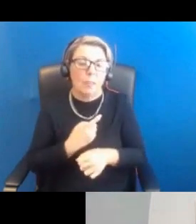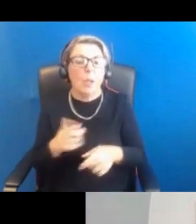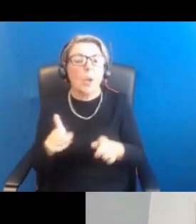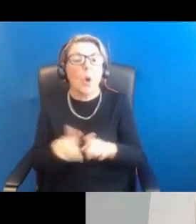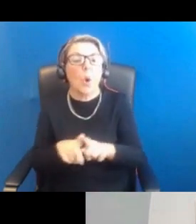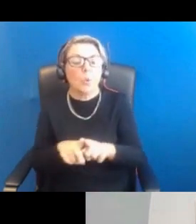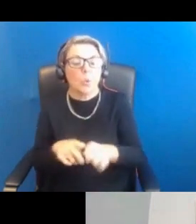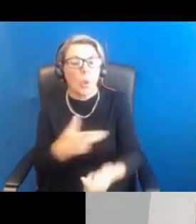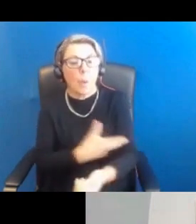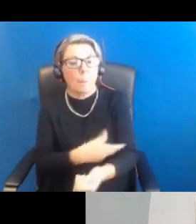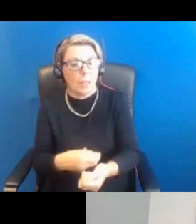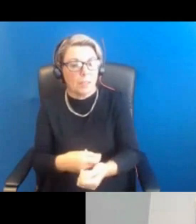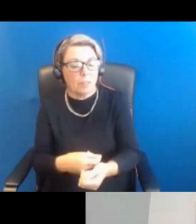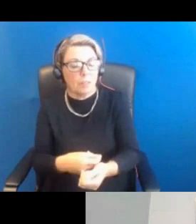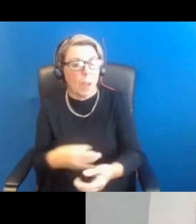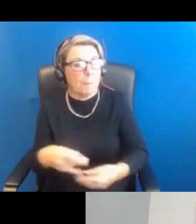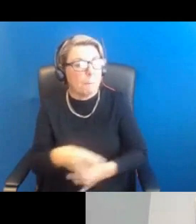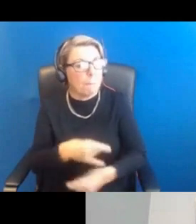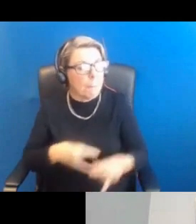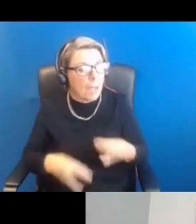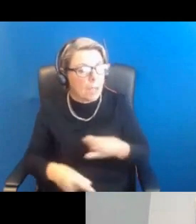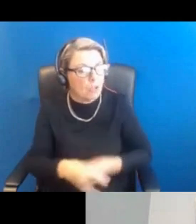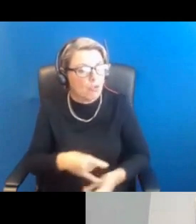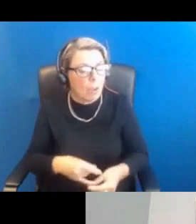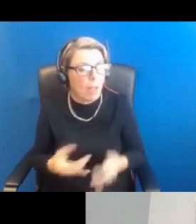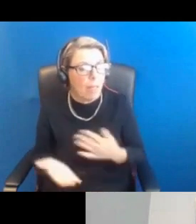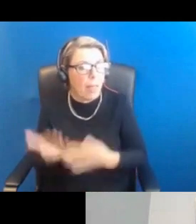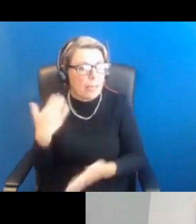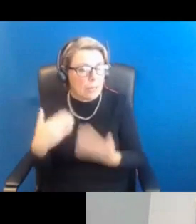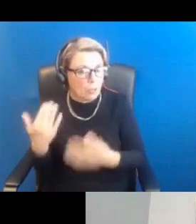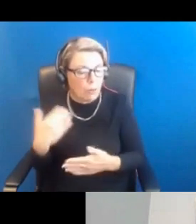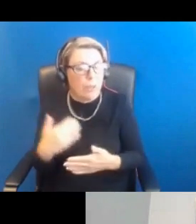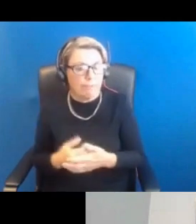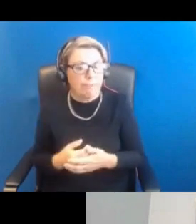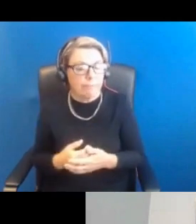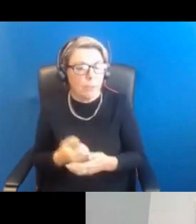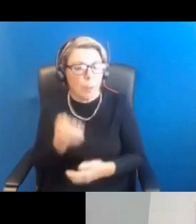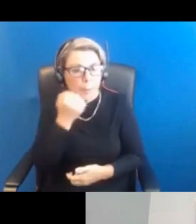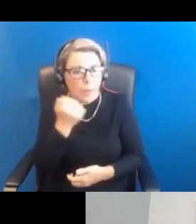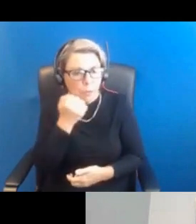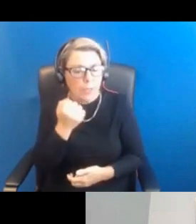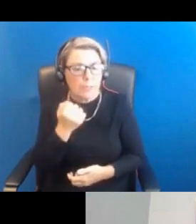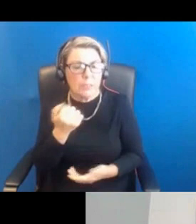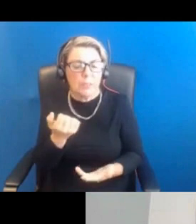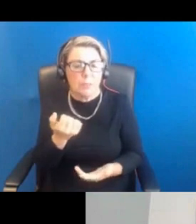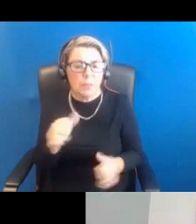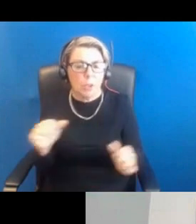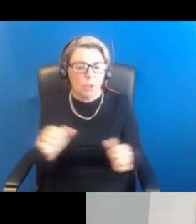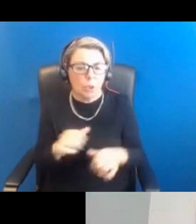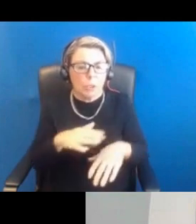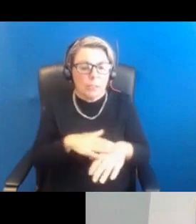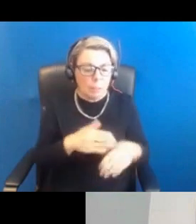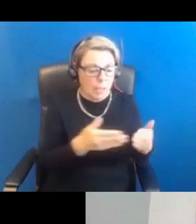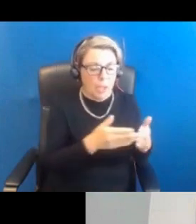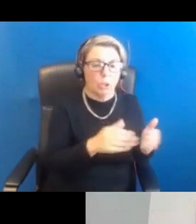menstrual history is quite important. So knowing, you know, what the periods are like, the shortest time between a period, the longest